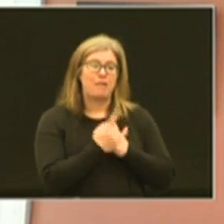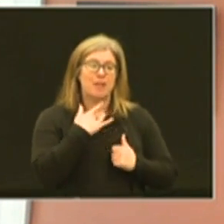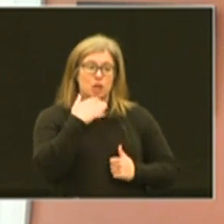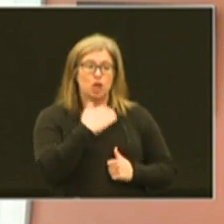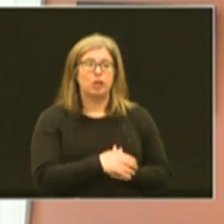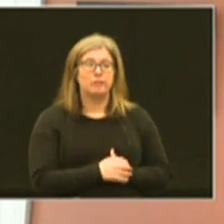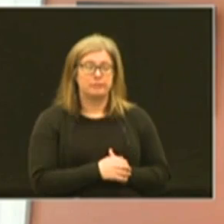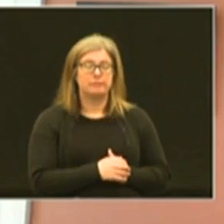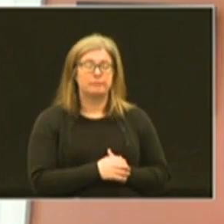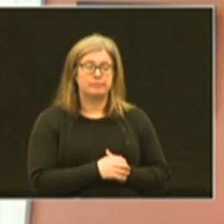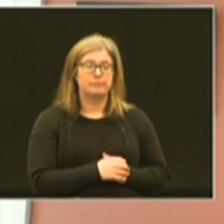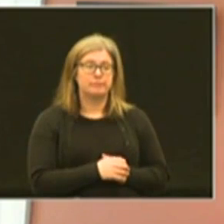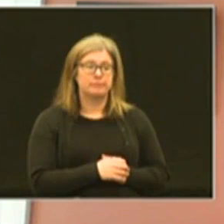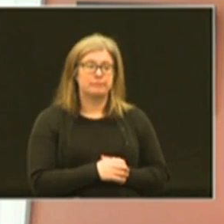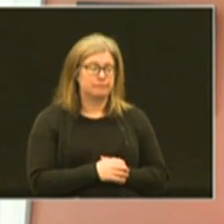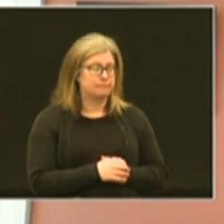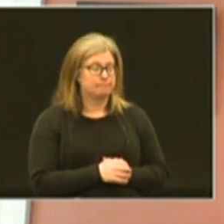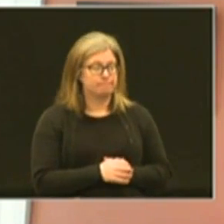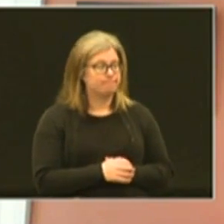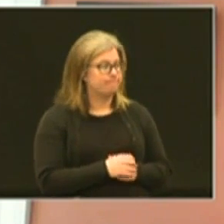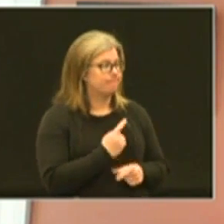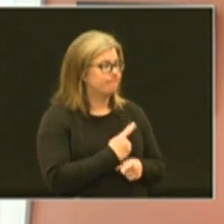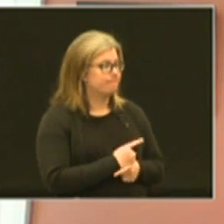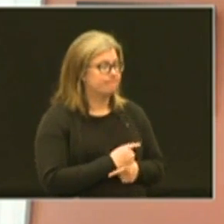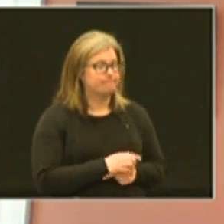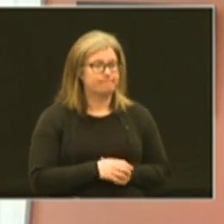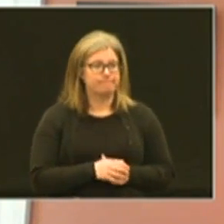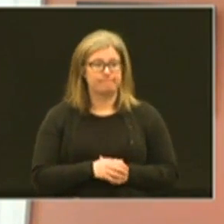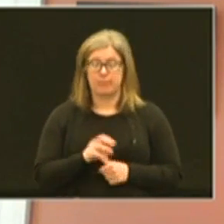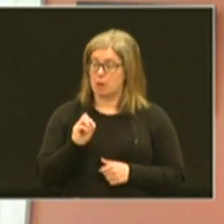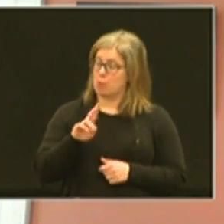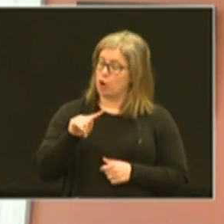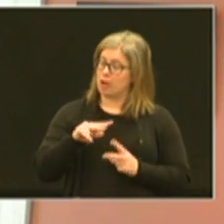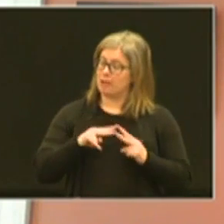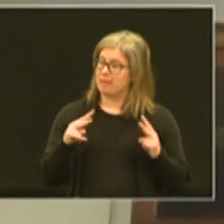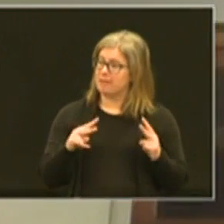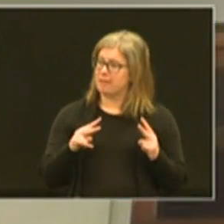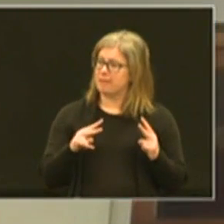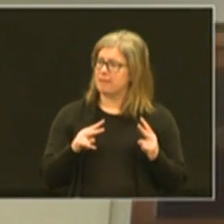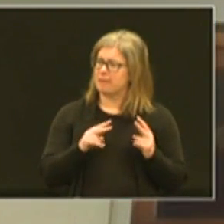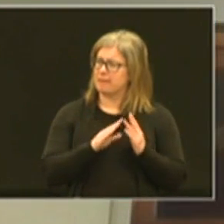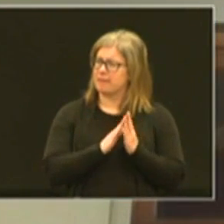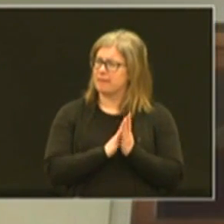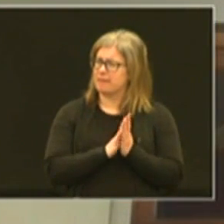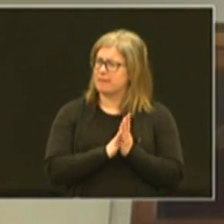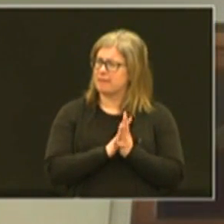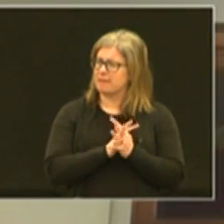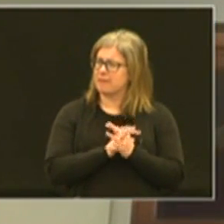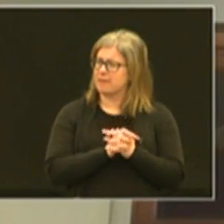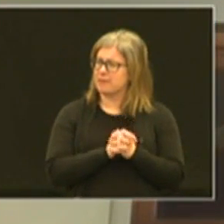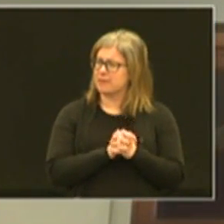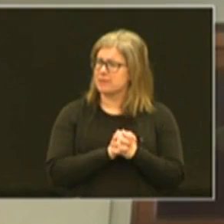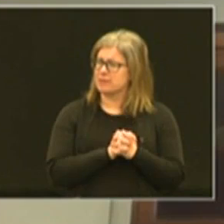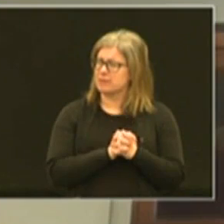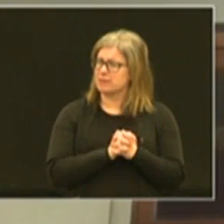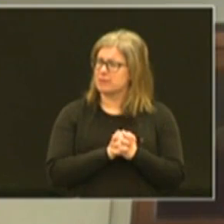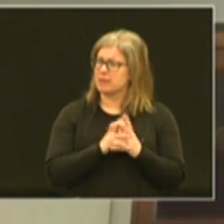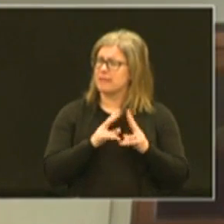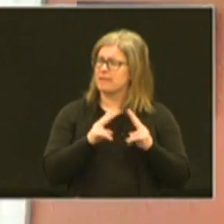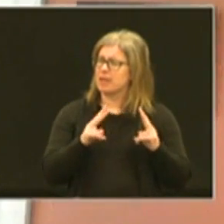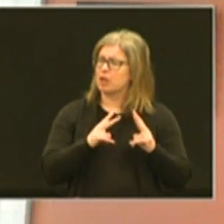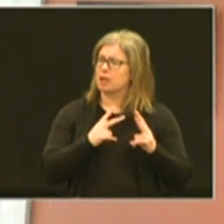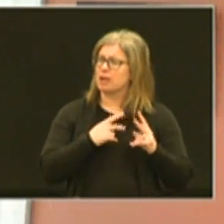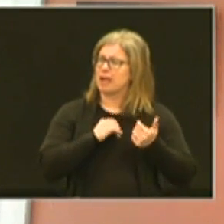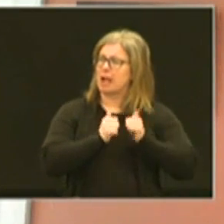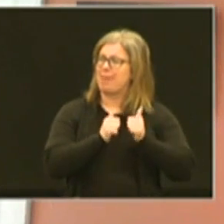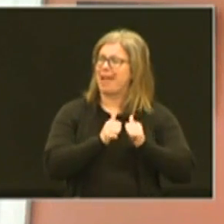feel good for doing that's right now marty you're very you're a very